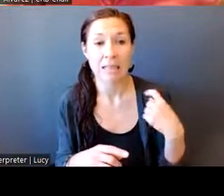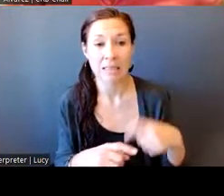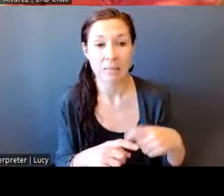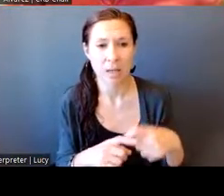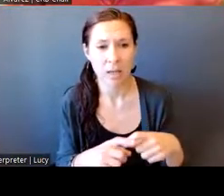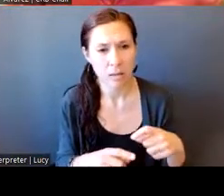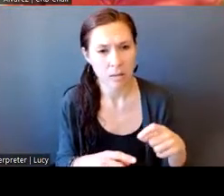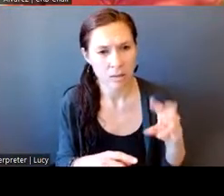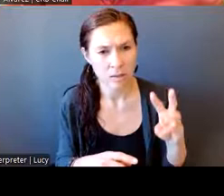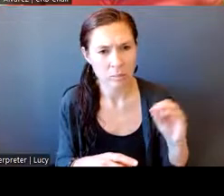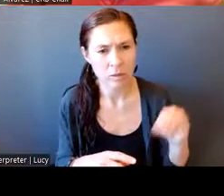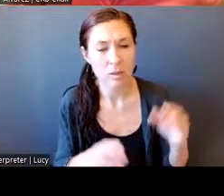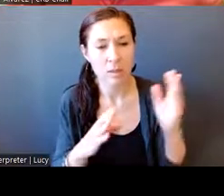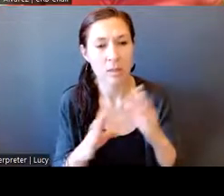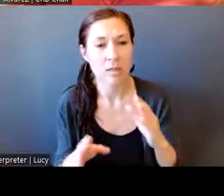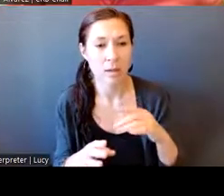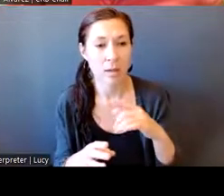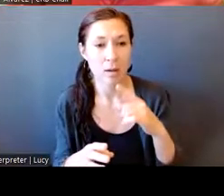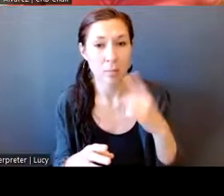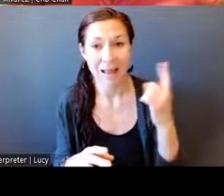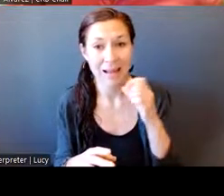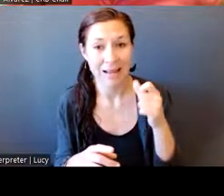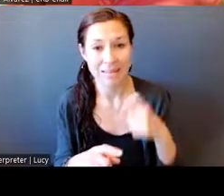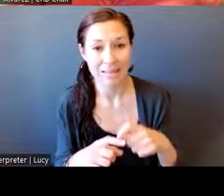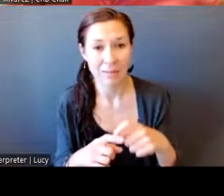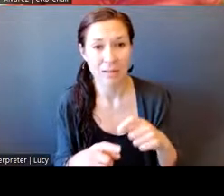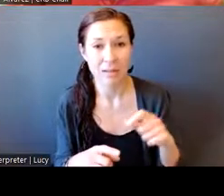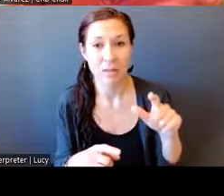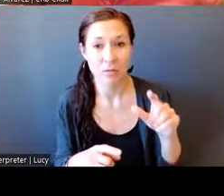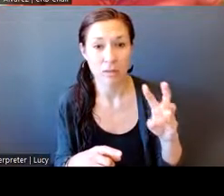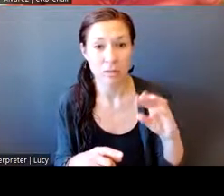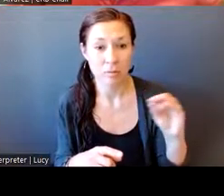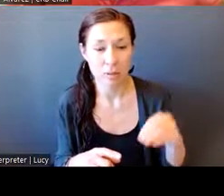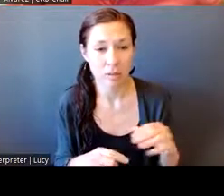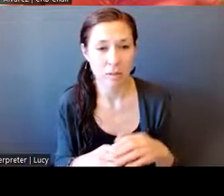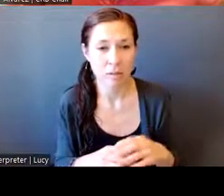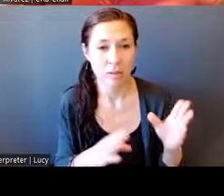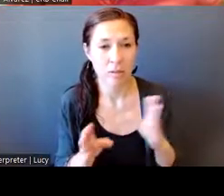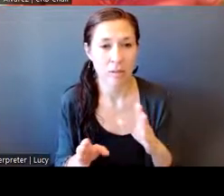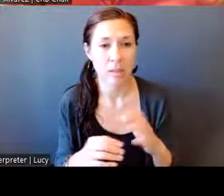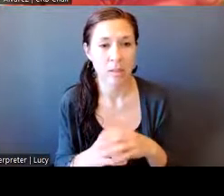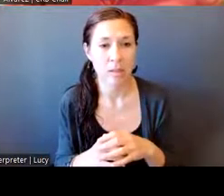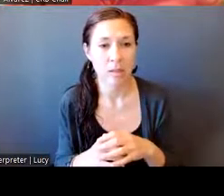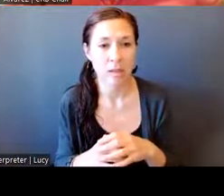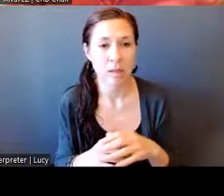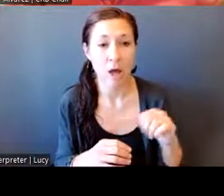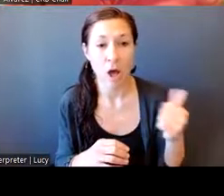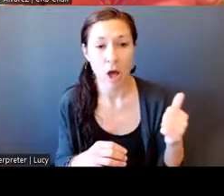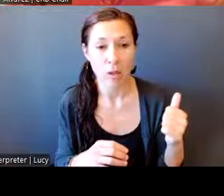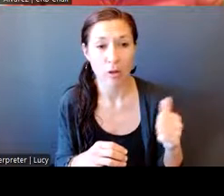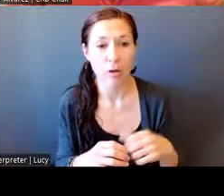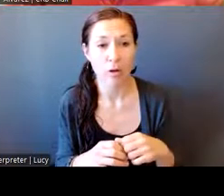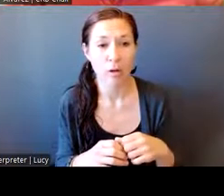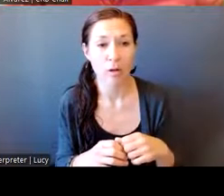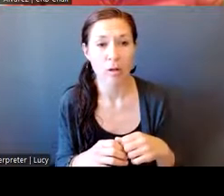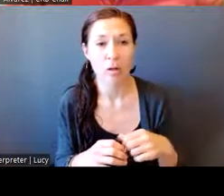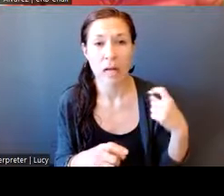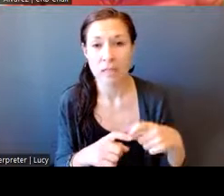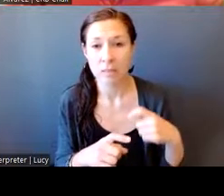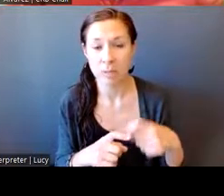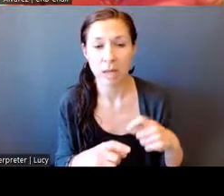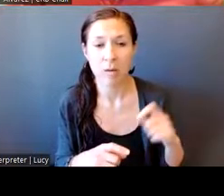Black, unknown ethnicity were 9%. Other, not Hispanic, were 0.1%. Other Hispanic were